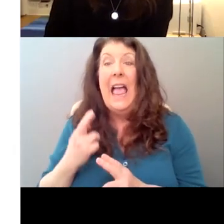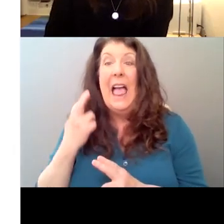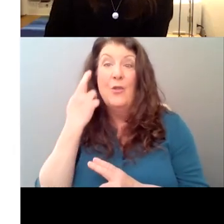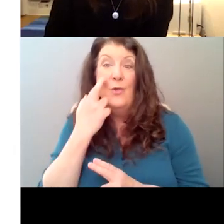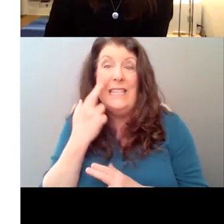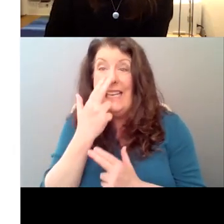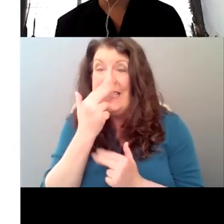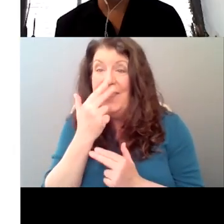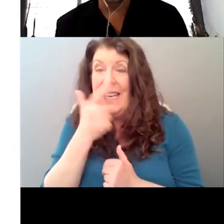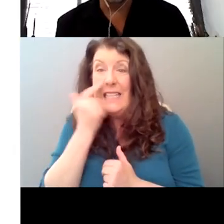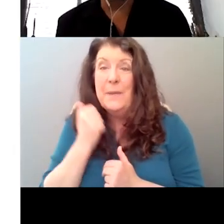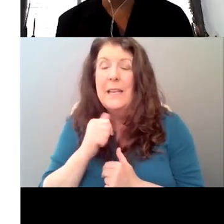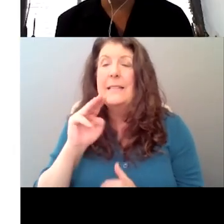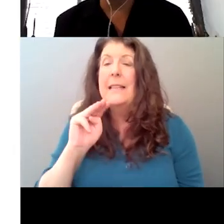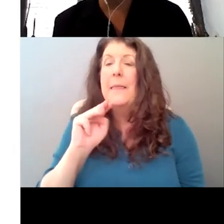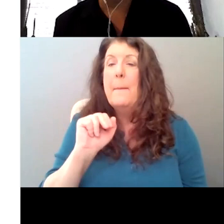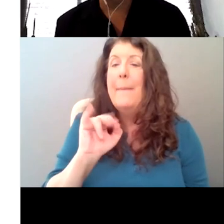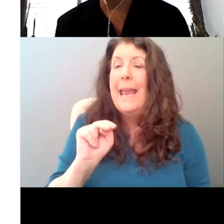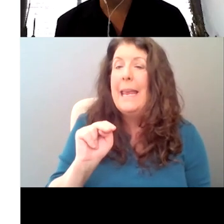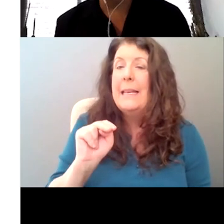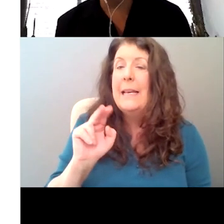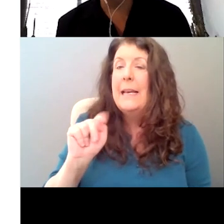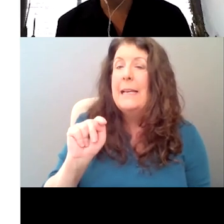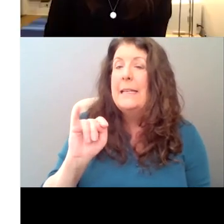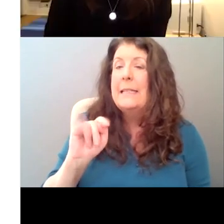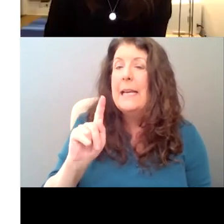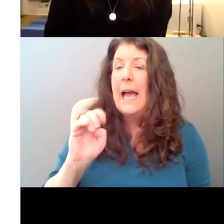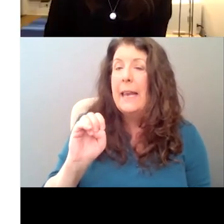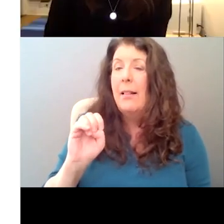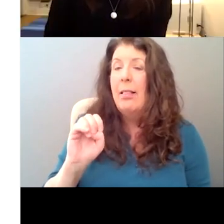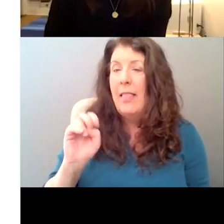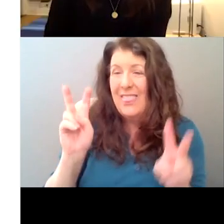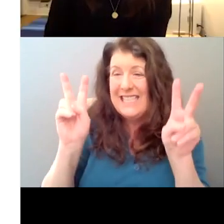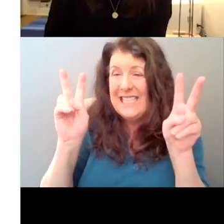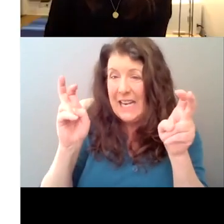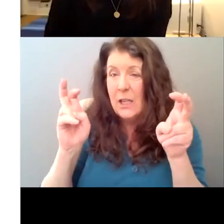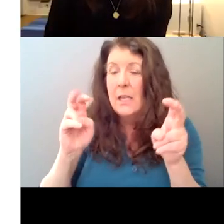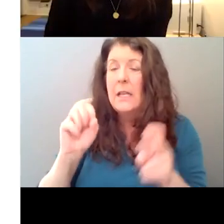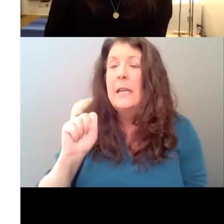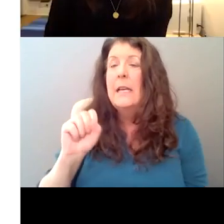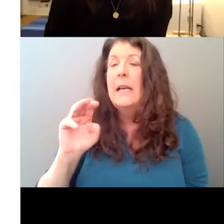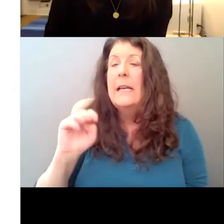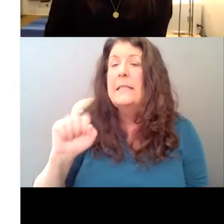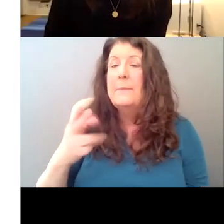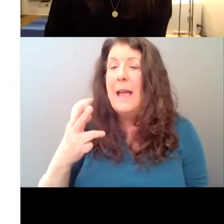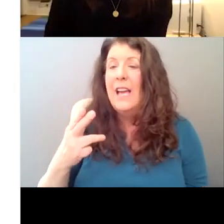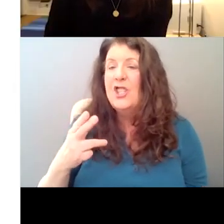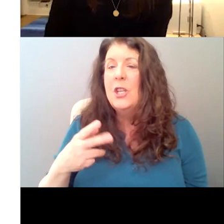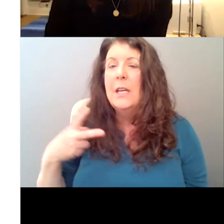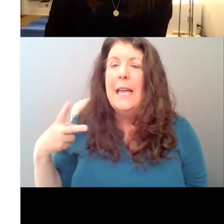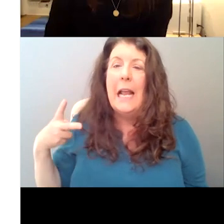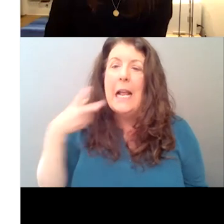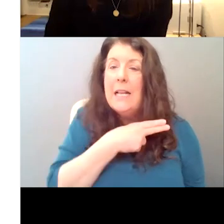while she's still right. Yeah. And, and, and that, and that's just like a small nuance, but like at first it wasn't cut that way. And, and, you know, or you